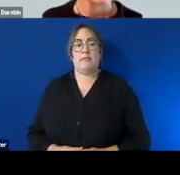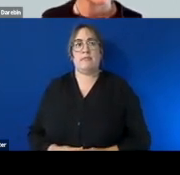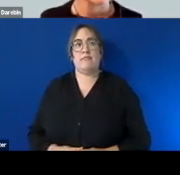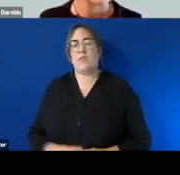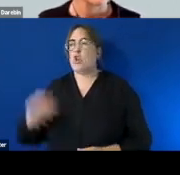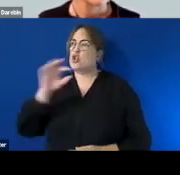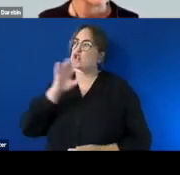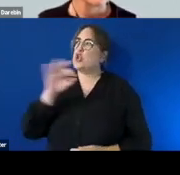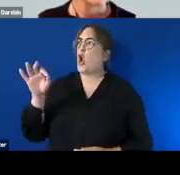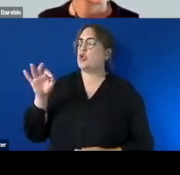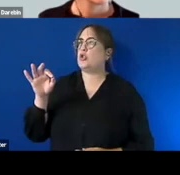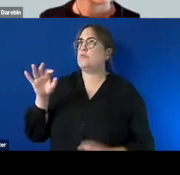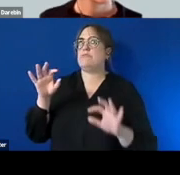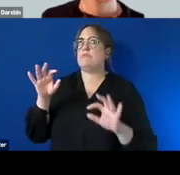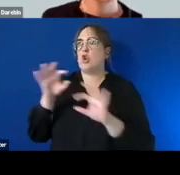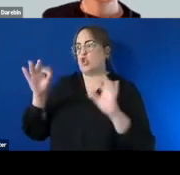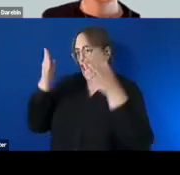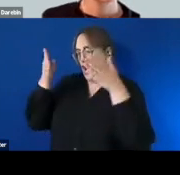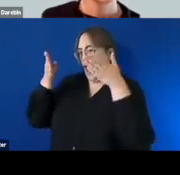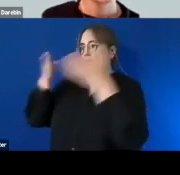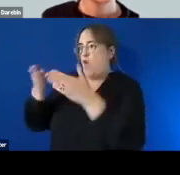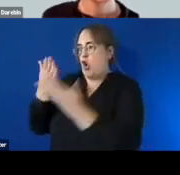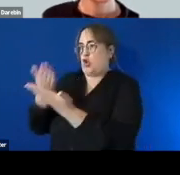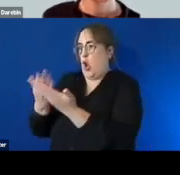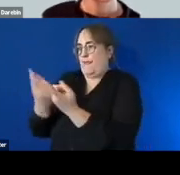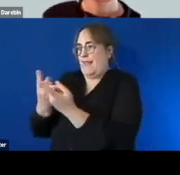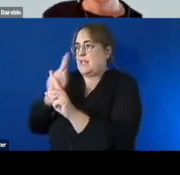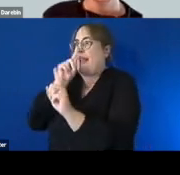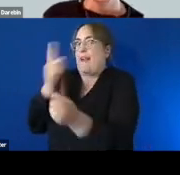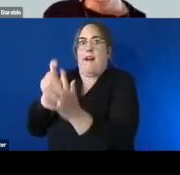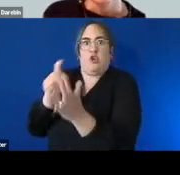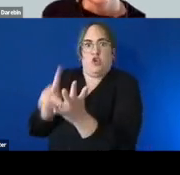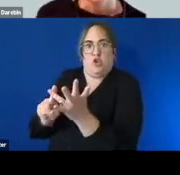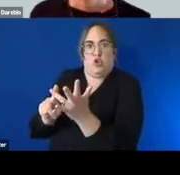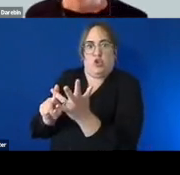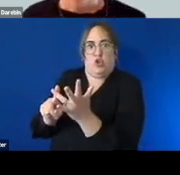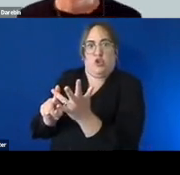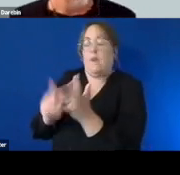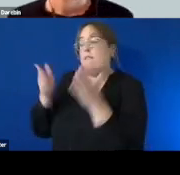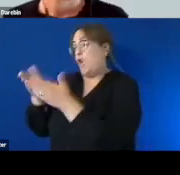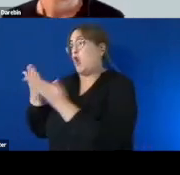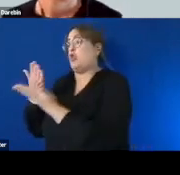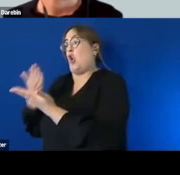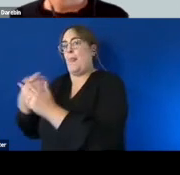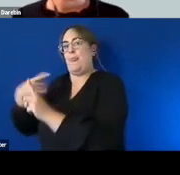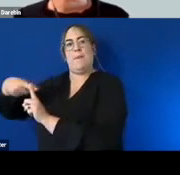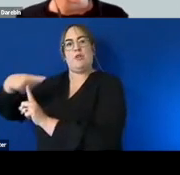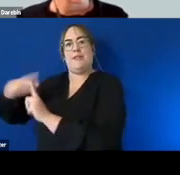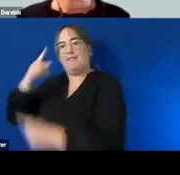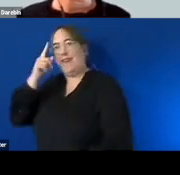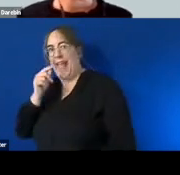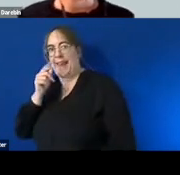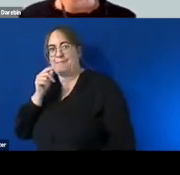being specific on the things that the person can't do but maybe on the things that they can do uh so as we're in a